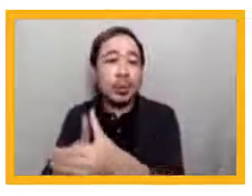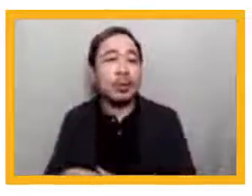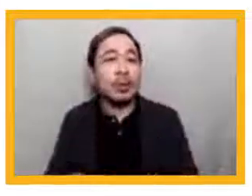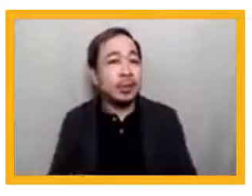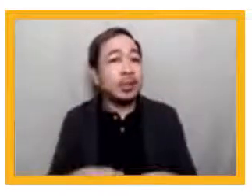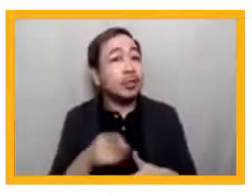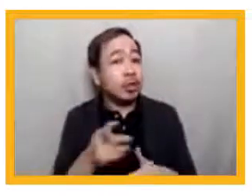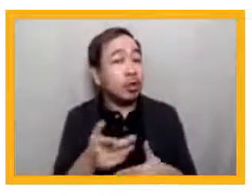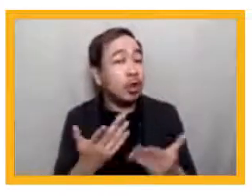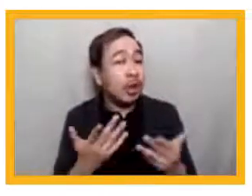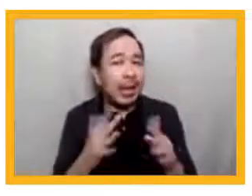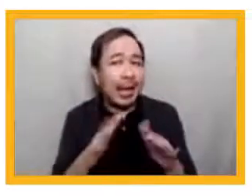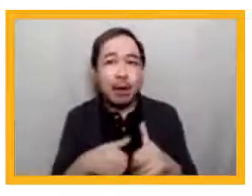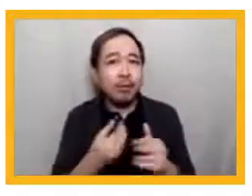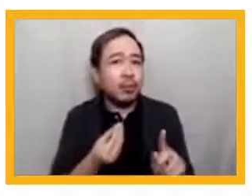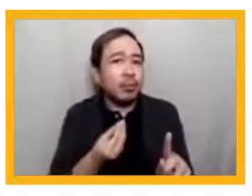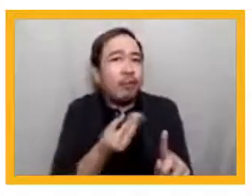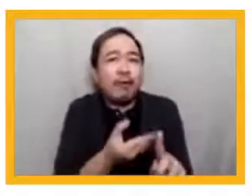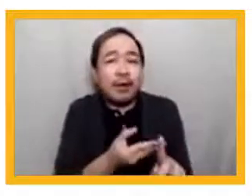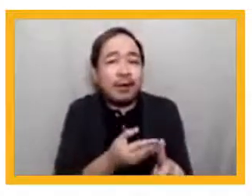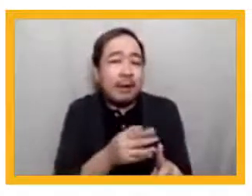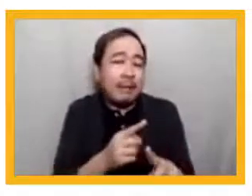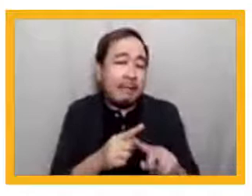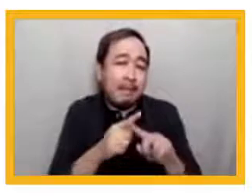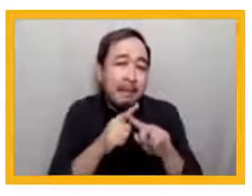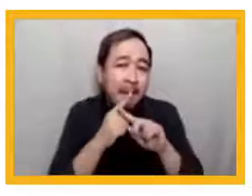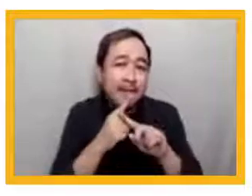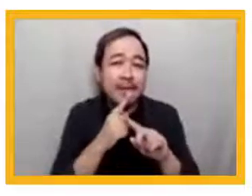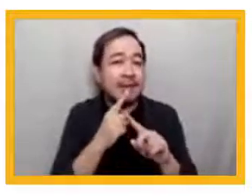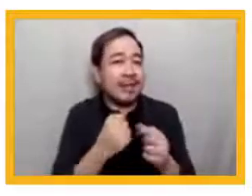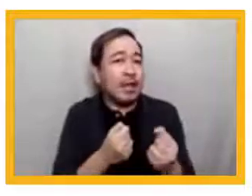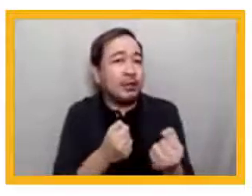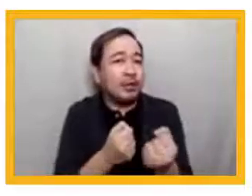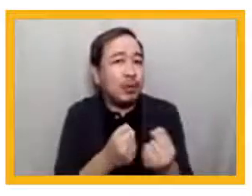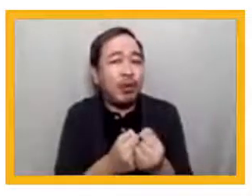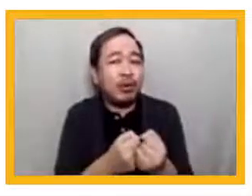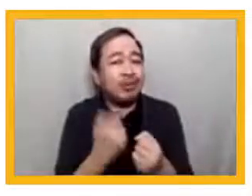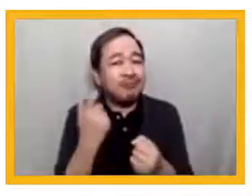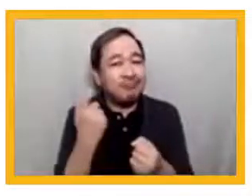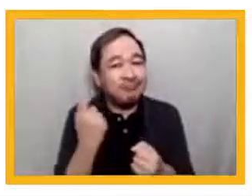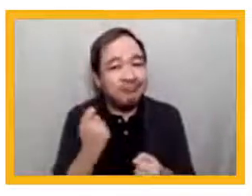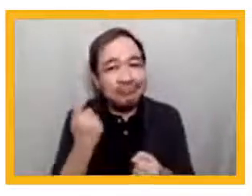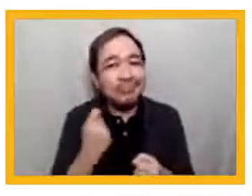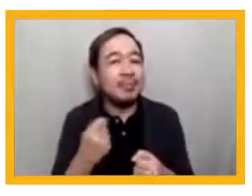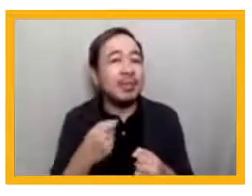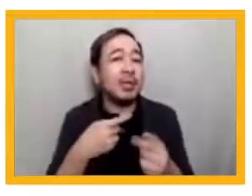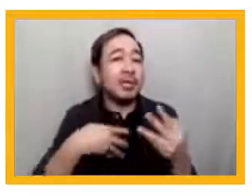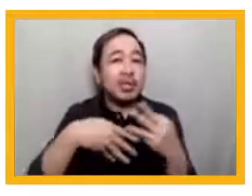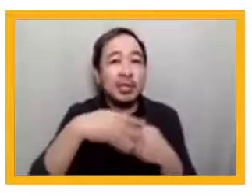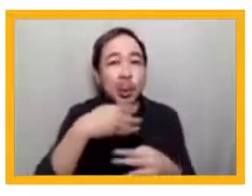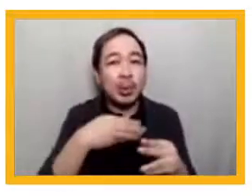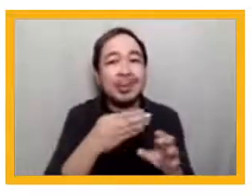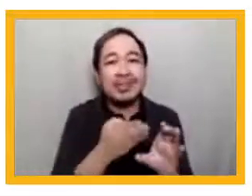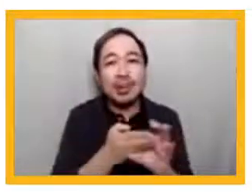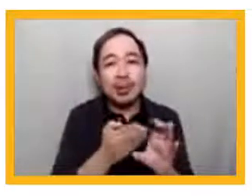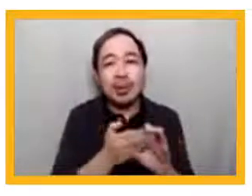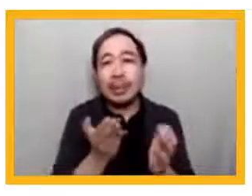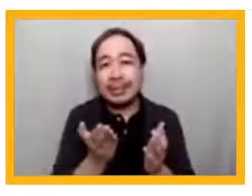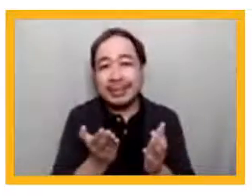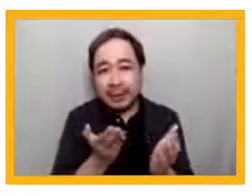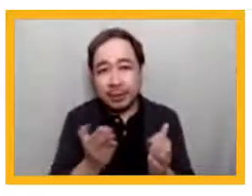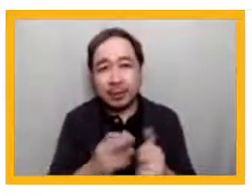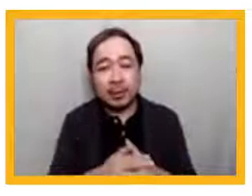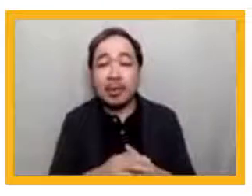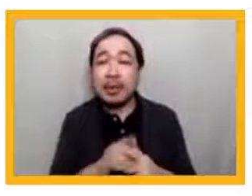packages and up to three sessions with our counseling partners, ChildFam Psychosocial Services. Despite our best efforts,